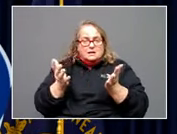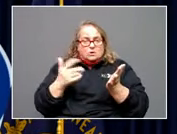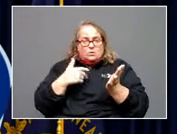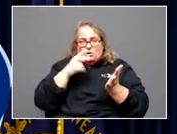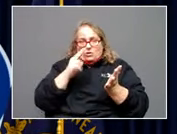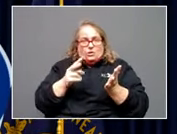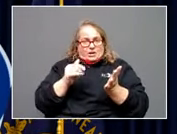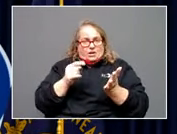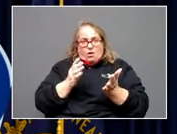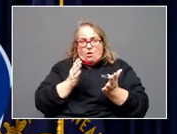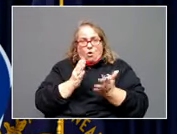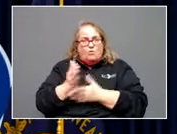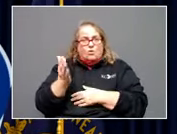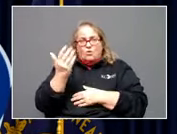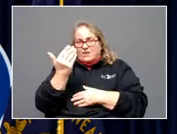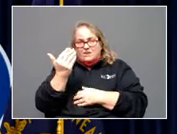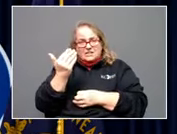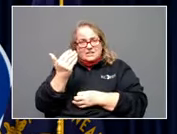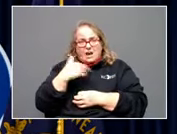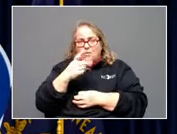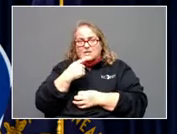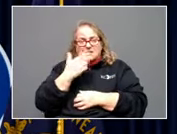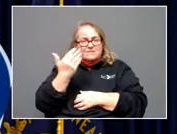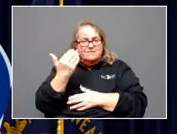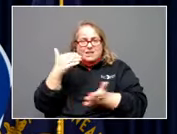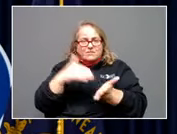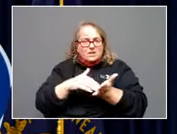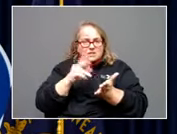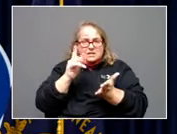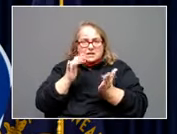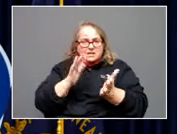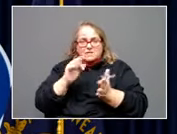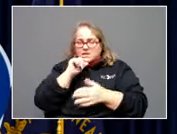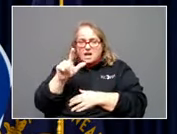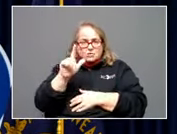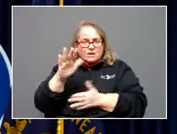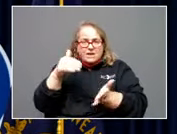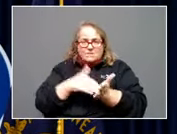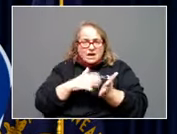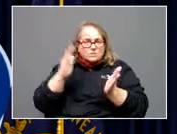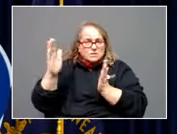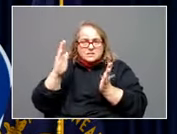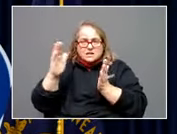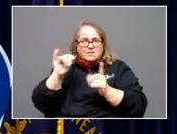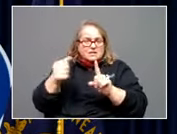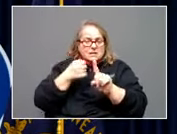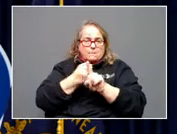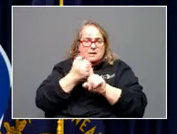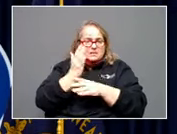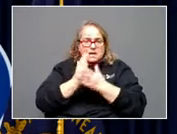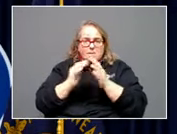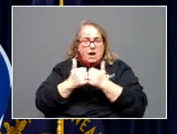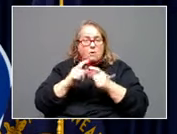15,000, I'd say, Kentuckians, if not 25,000, that have been impacted in some way. But I tell you